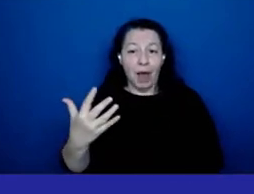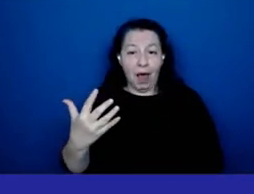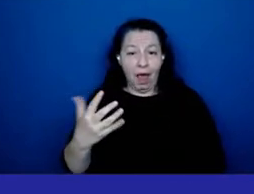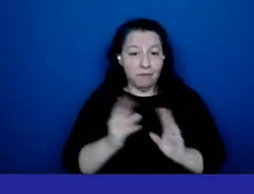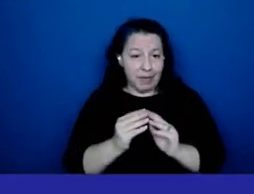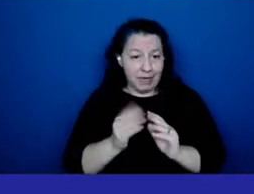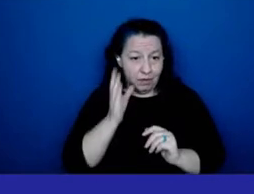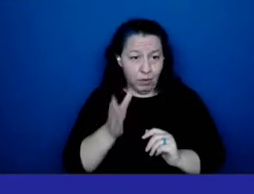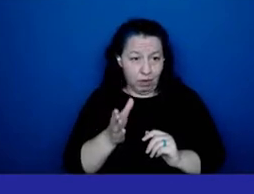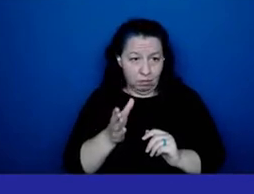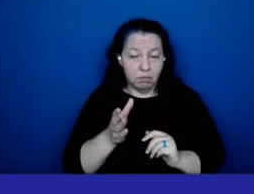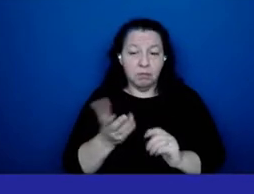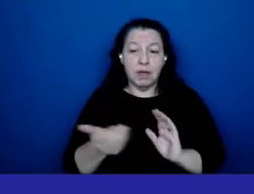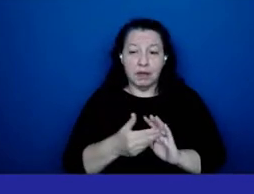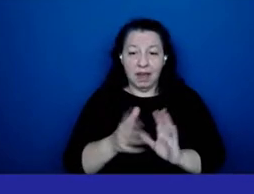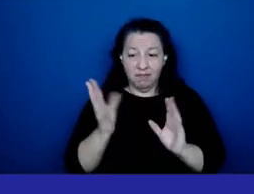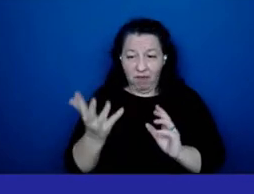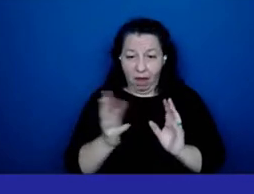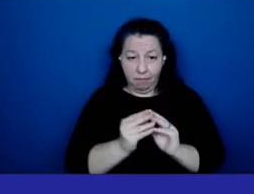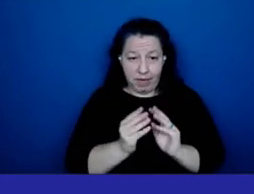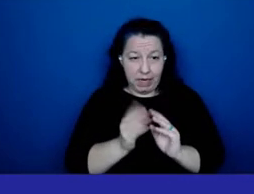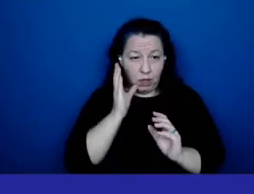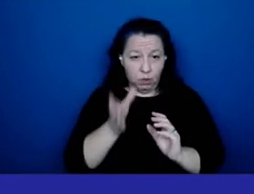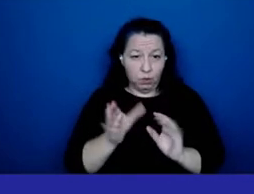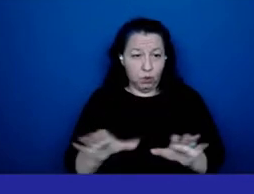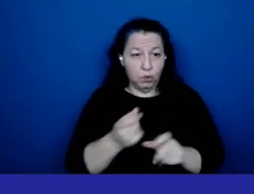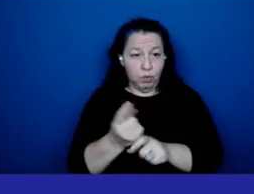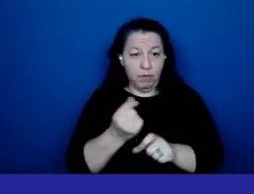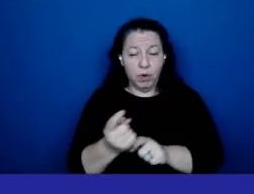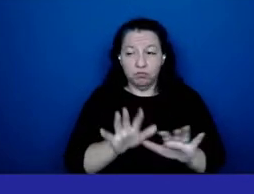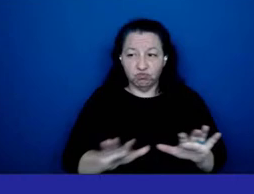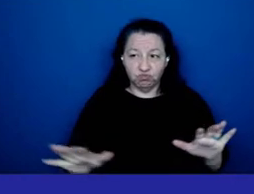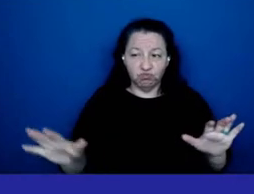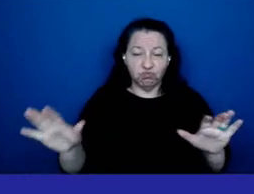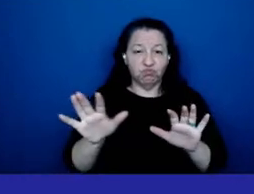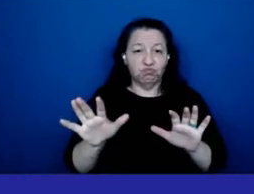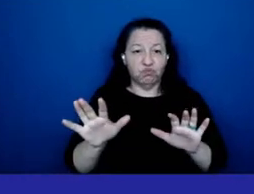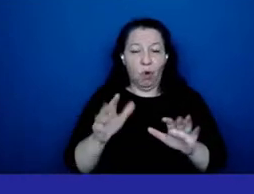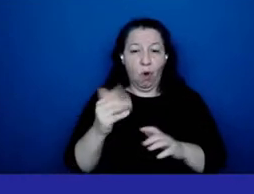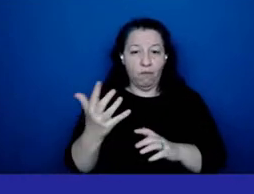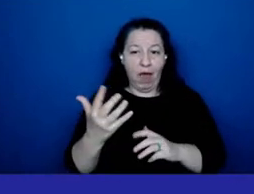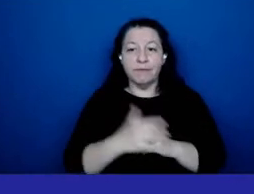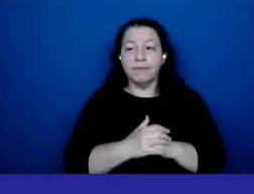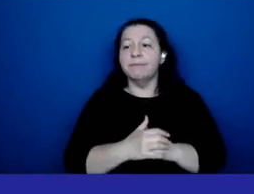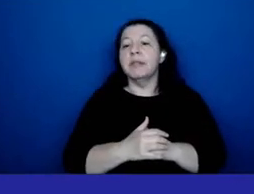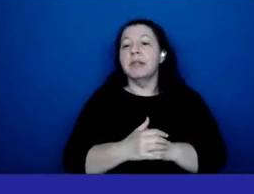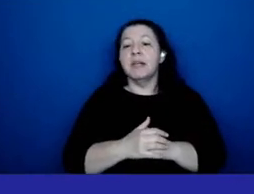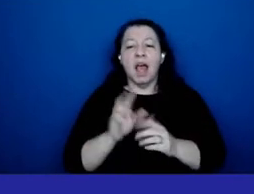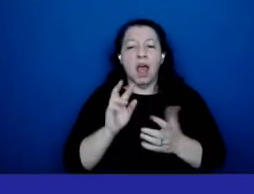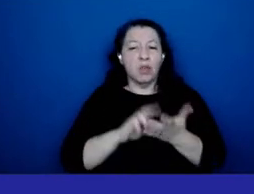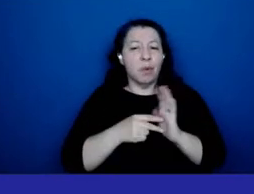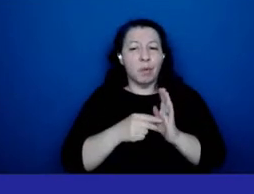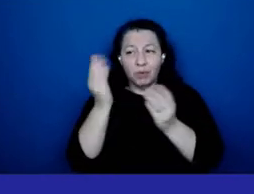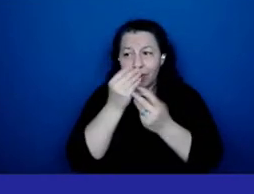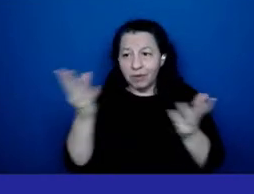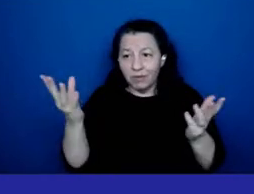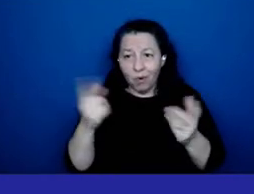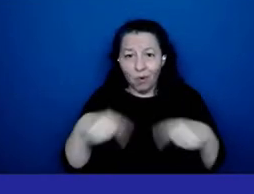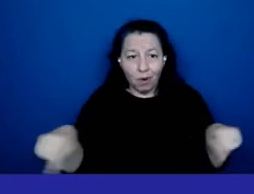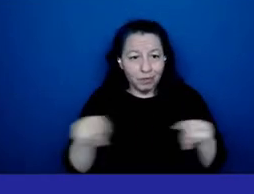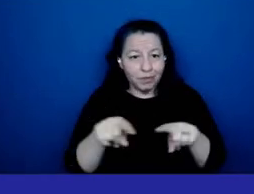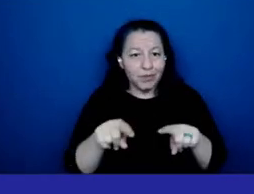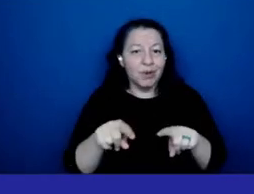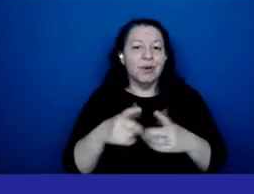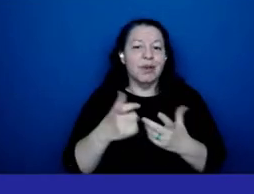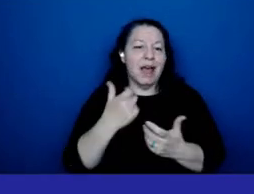annually um across the city's five boroughs um the purpose is to inform the public as dr katz just did about some of the um